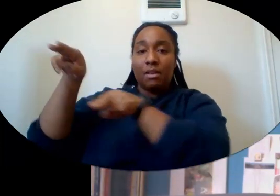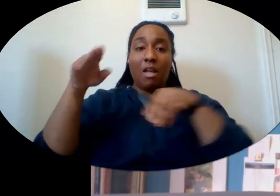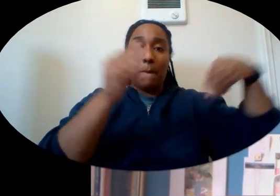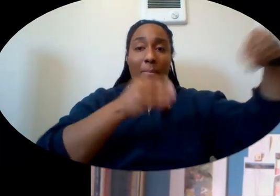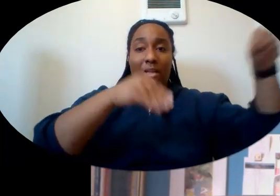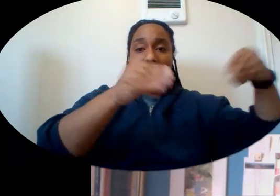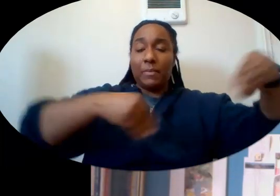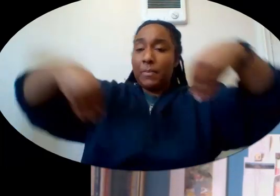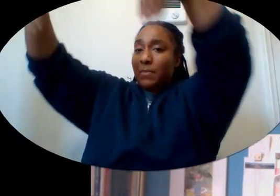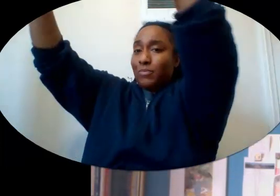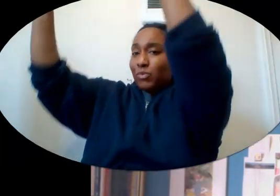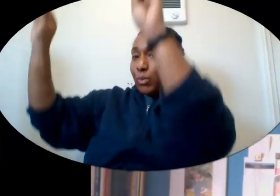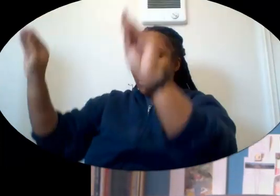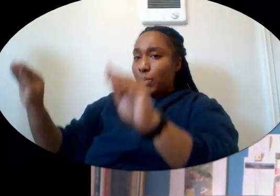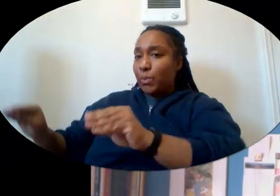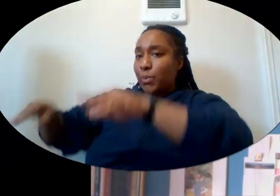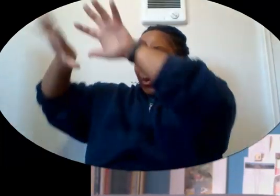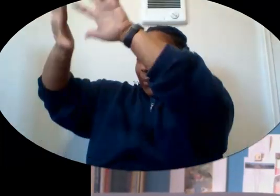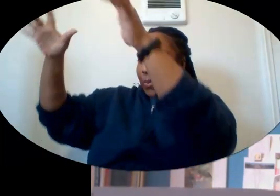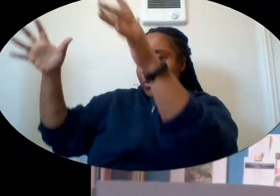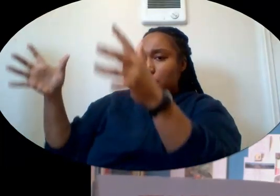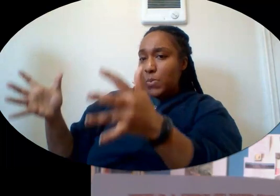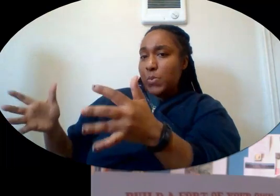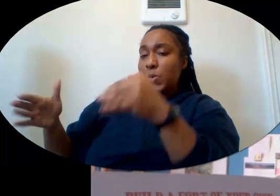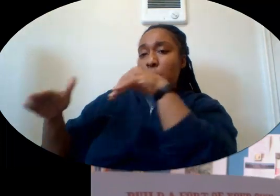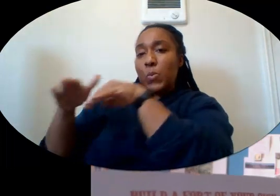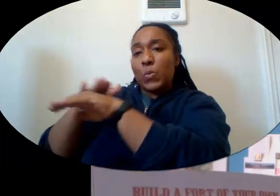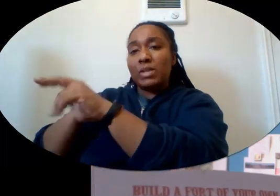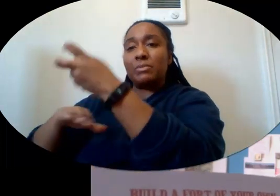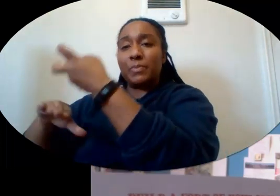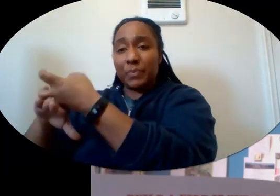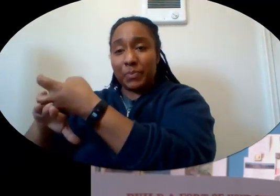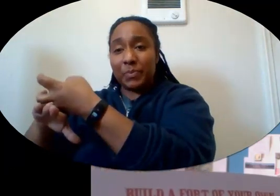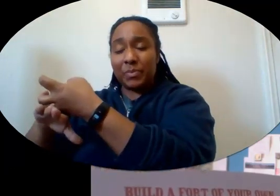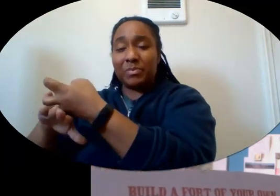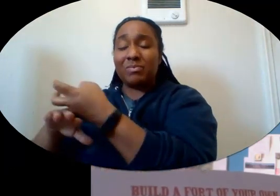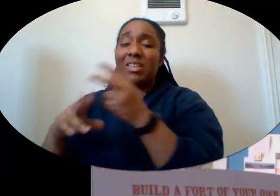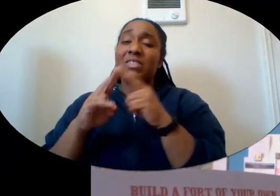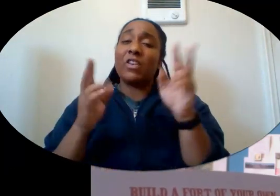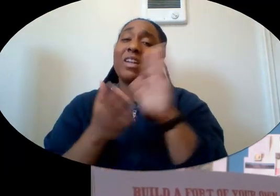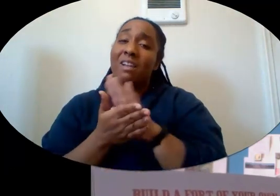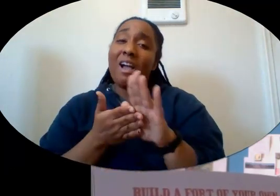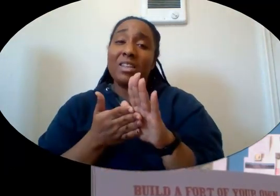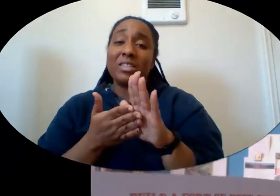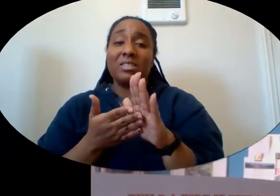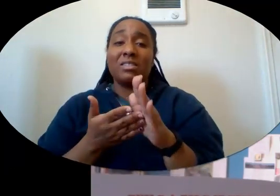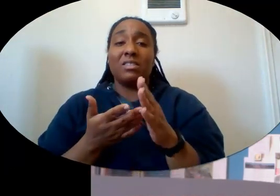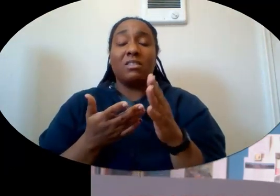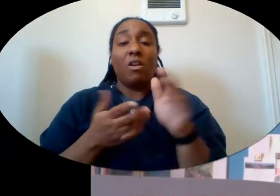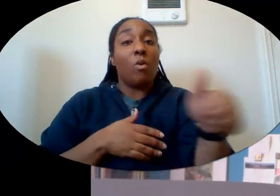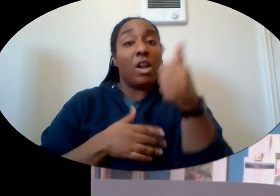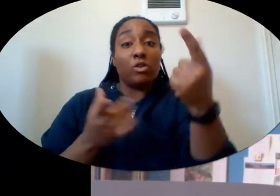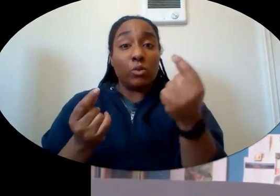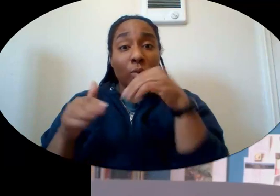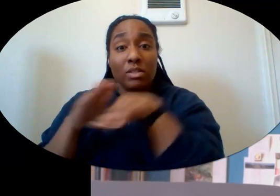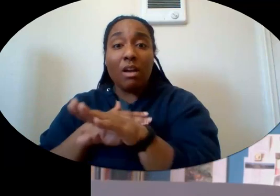do is hang some sheets down or blankets down and create a spot inside. Something very nice to do in your fort is gather